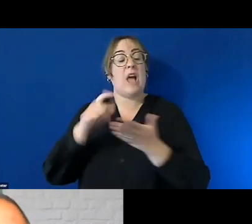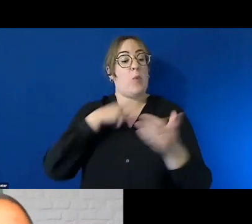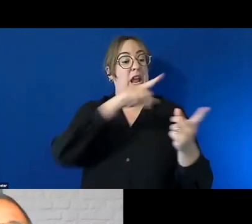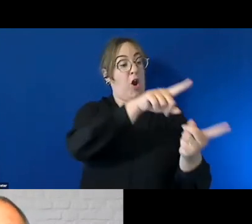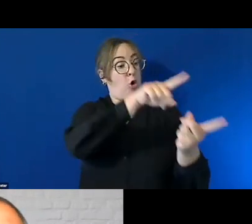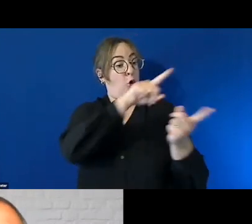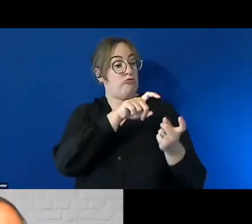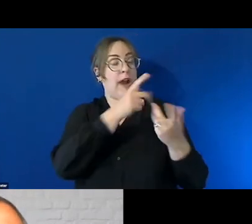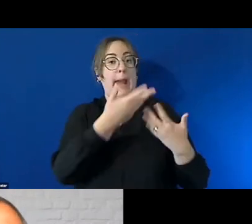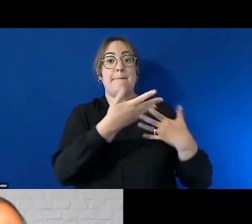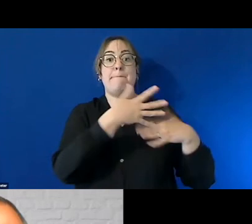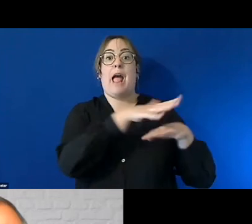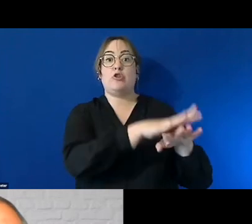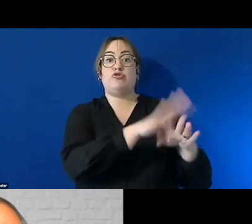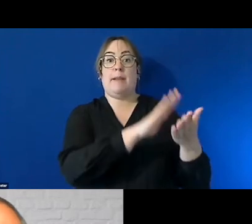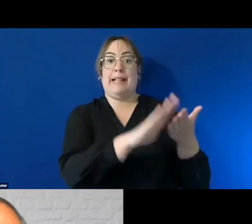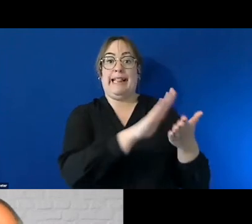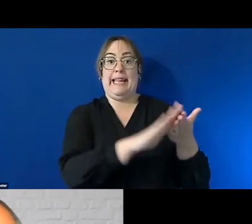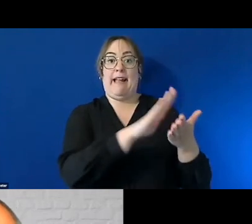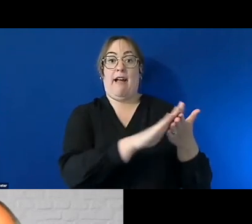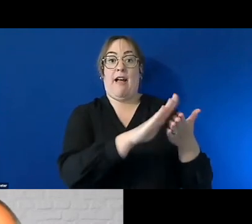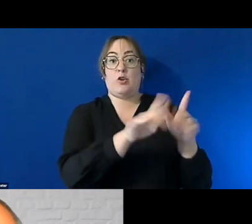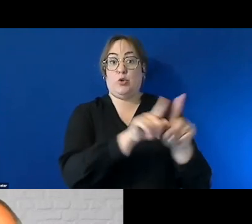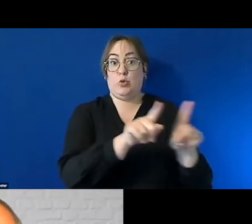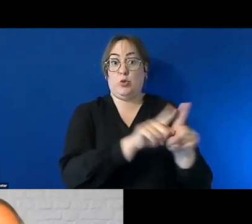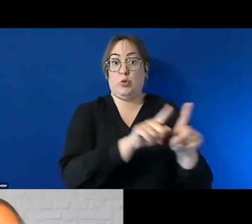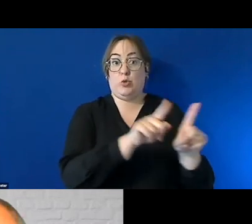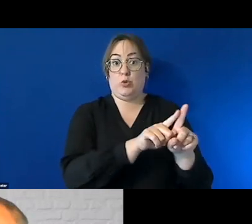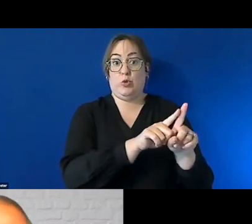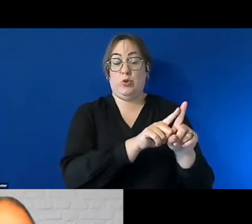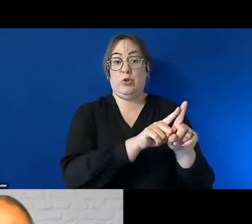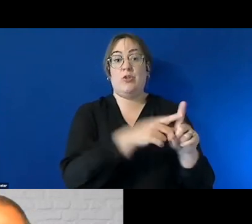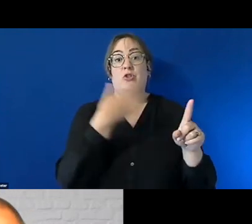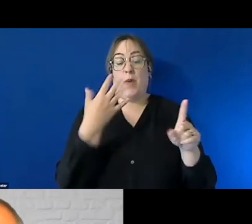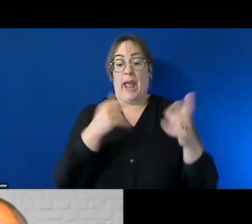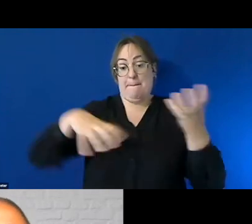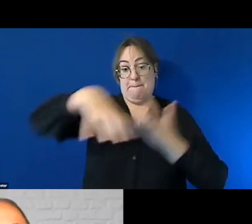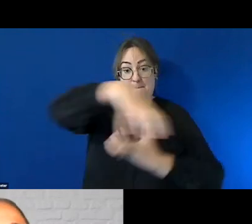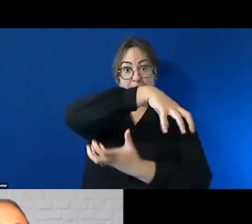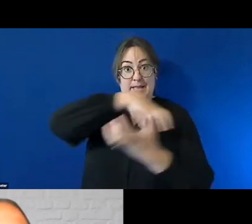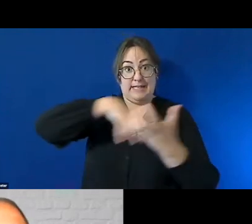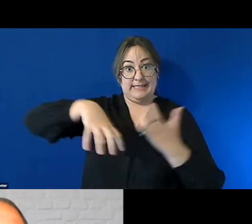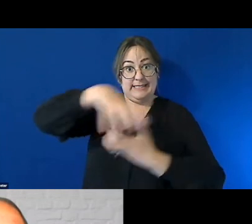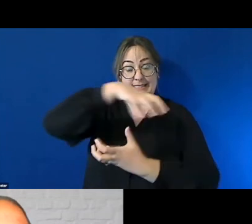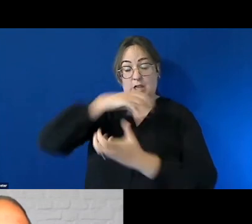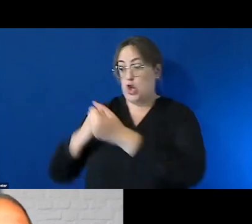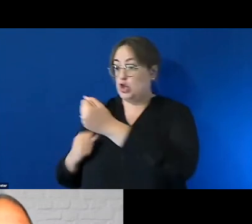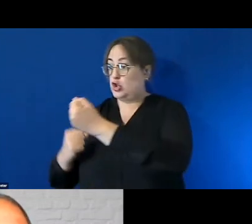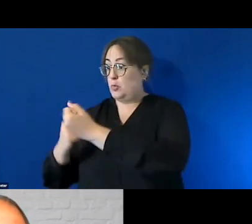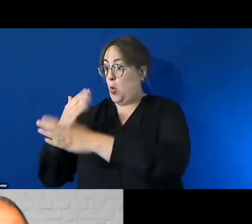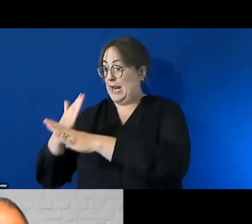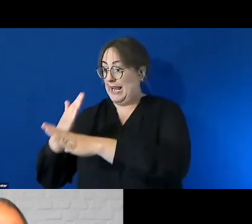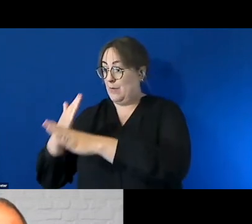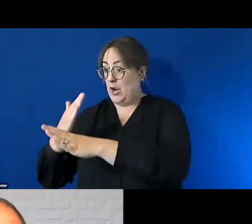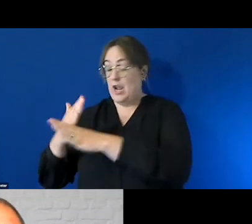sort of started that integration process by having um you know open cleaners working right alongside supportive